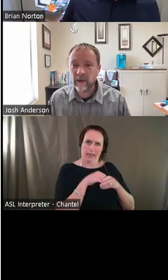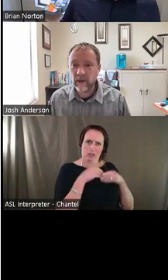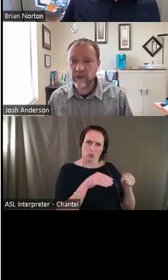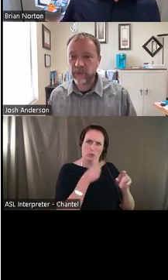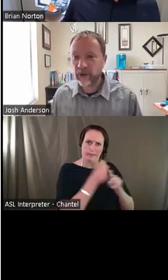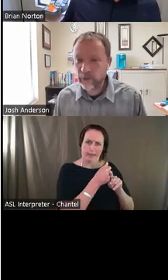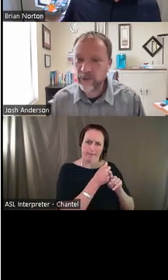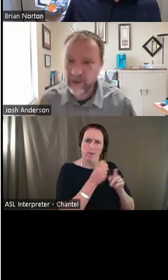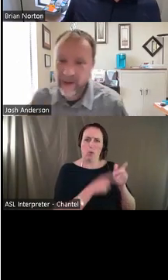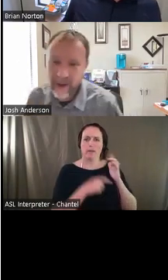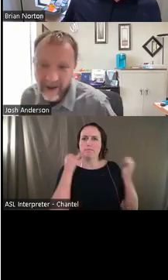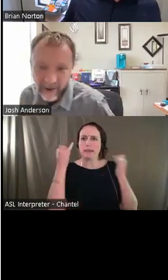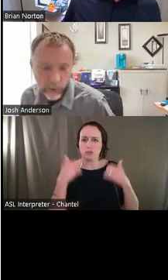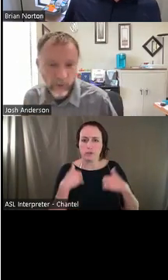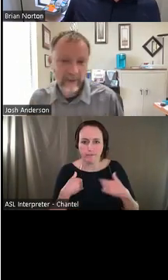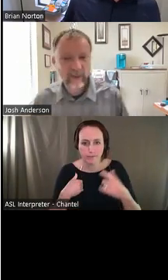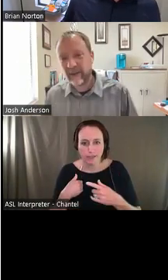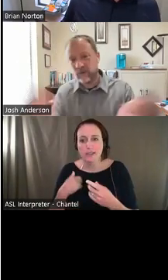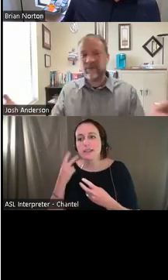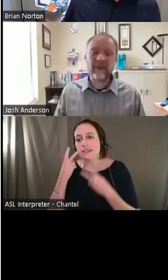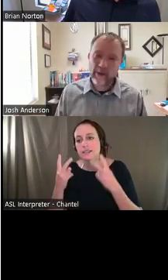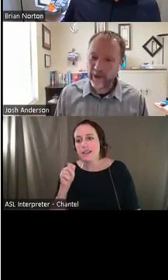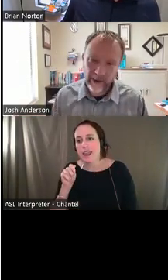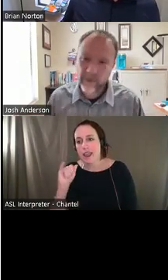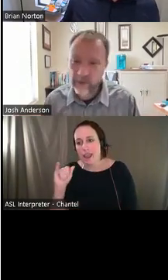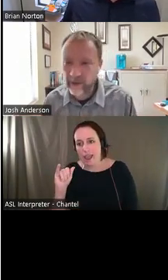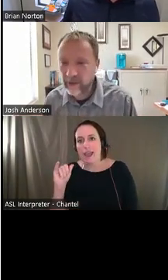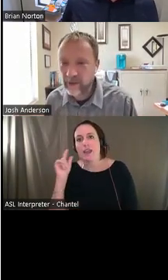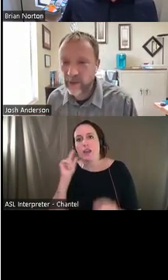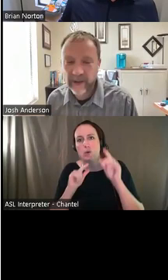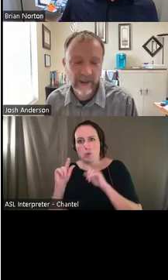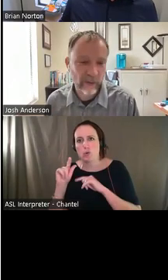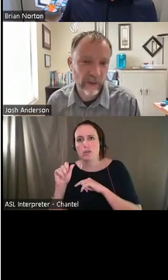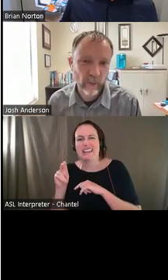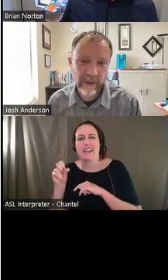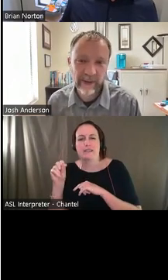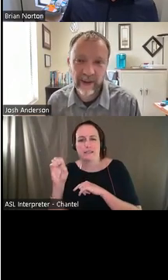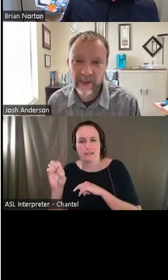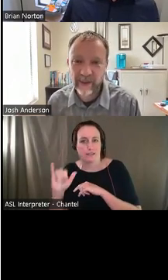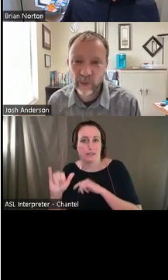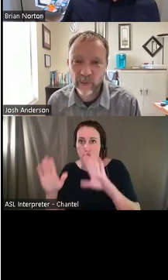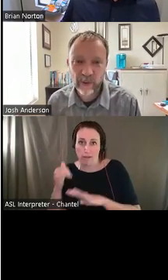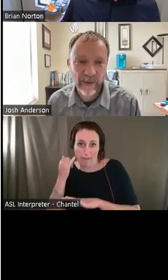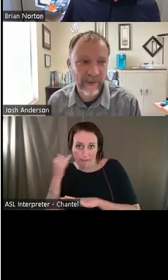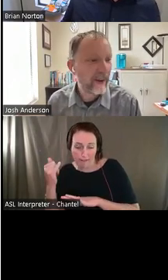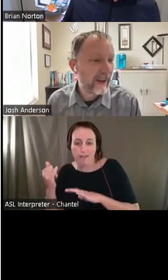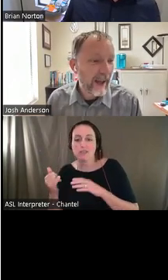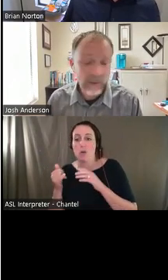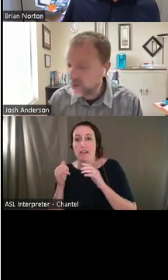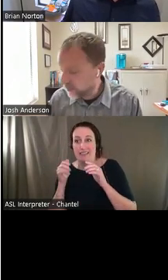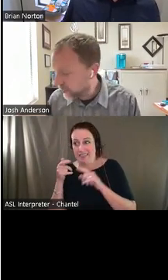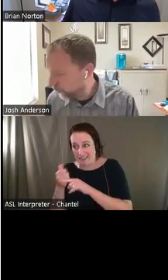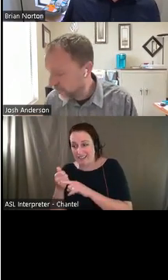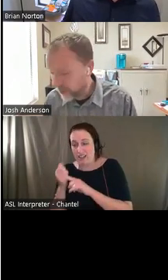everybody already jumped on using seeing AI and Google lens. That's definitely so it can, so that it can easily read, uh, the information on there.